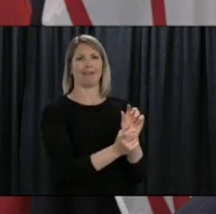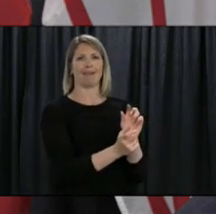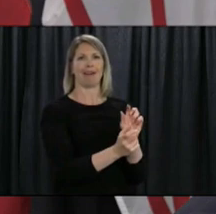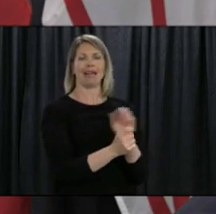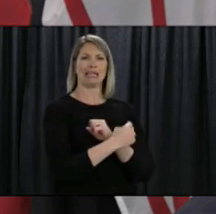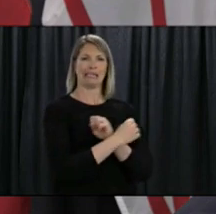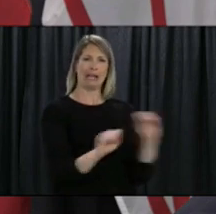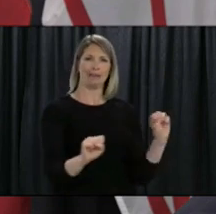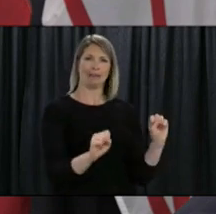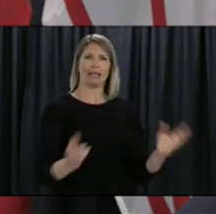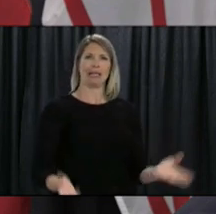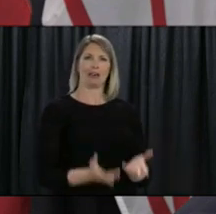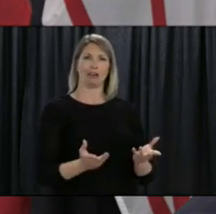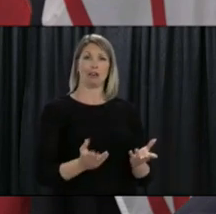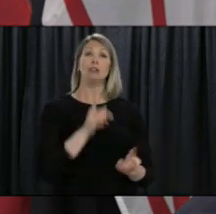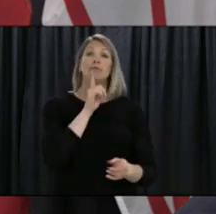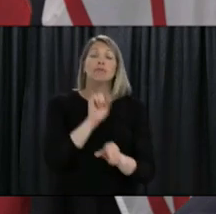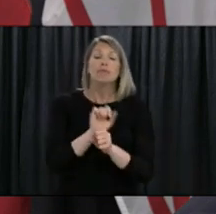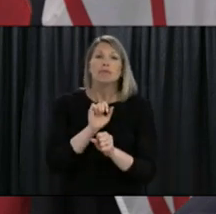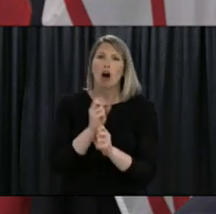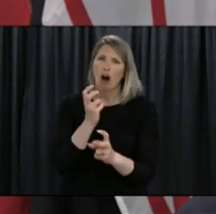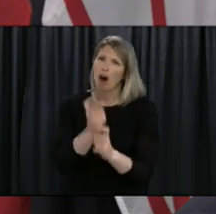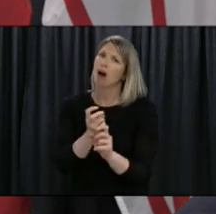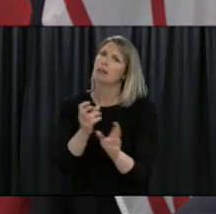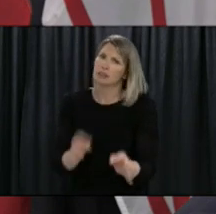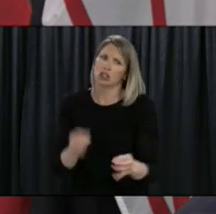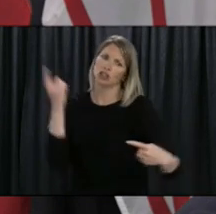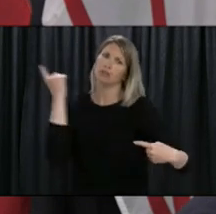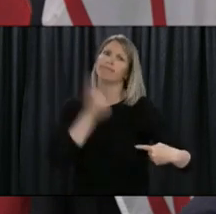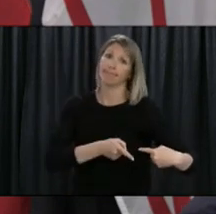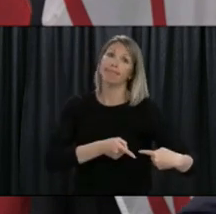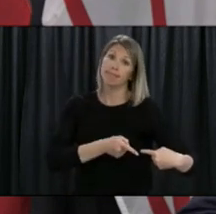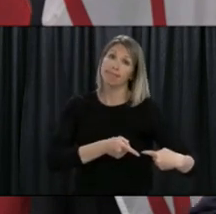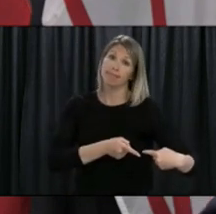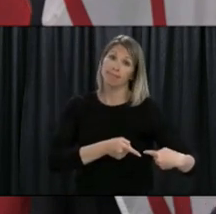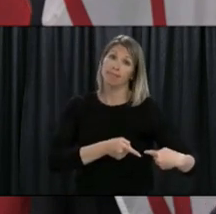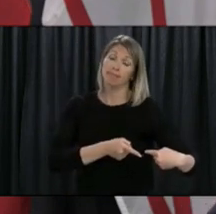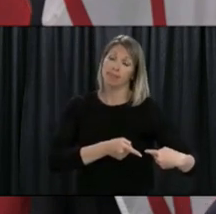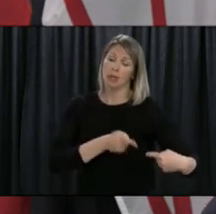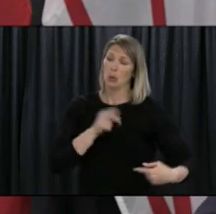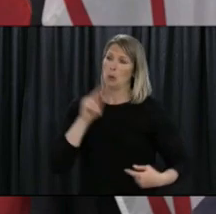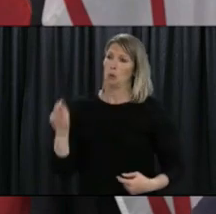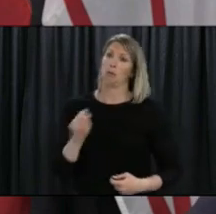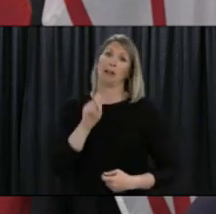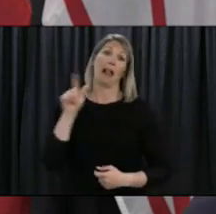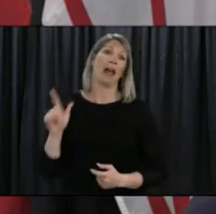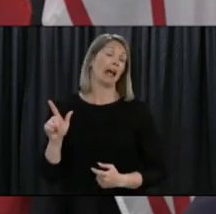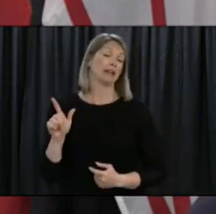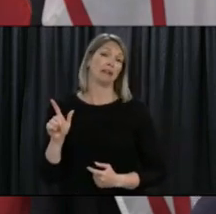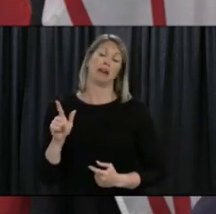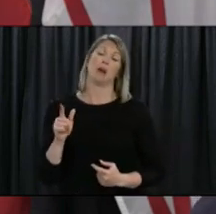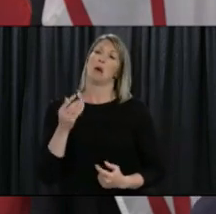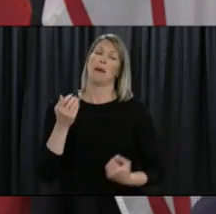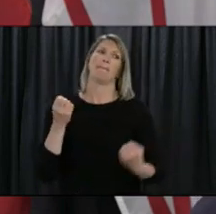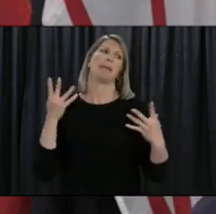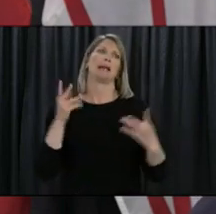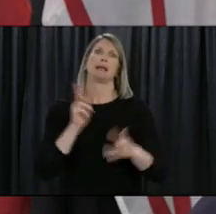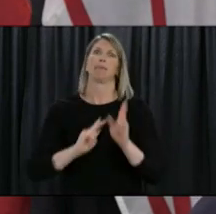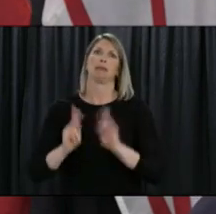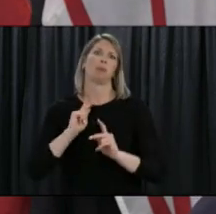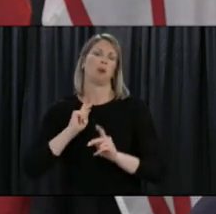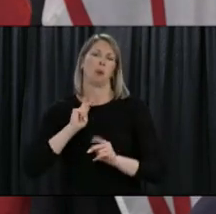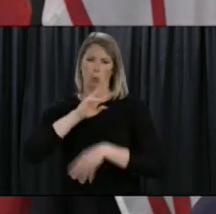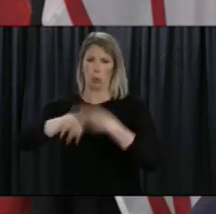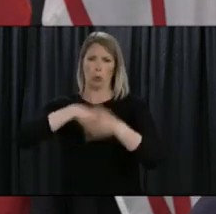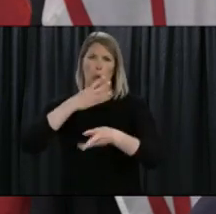very difficult as a province as the minister just said Newfoundland and Labrador is one that's known for his hospitality known for his friendliness